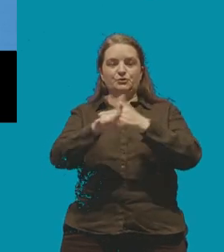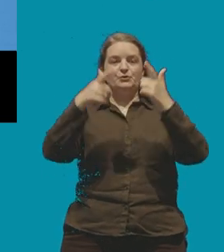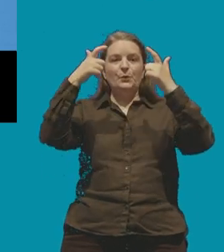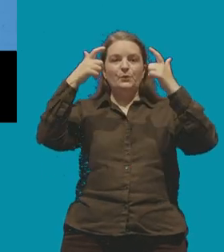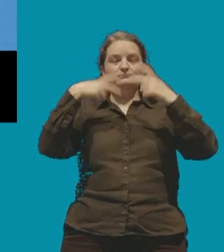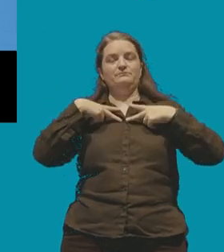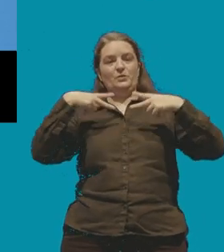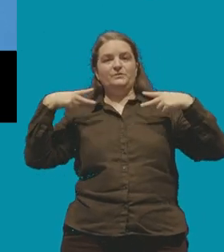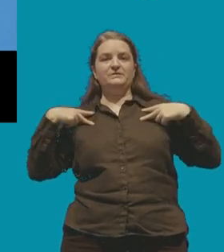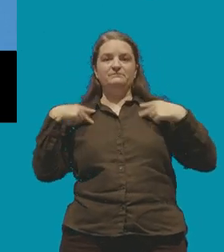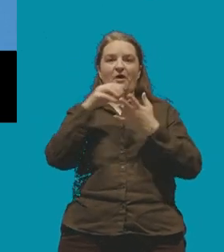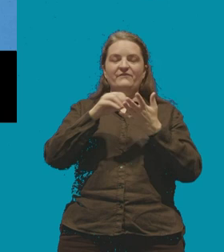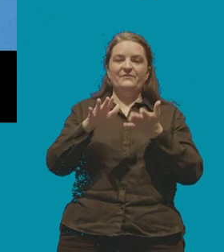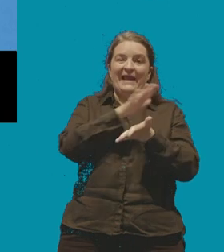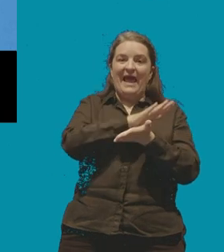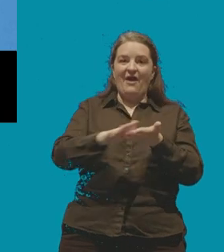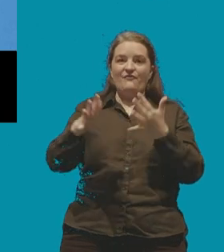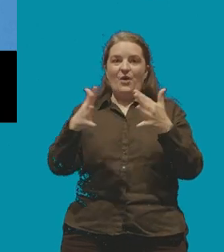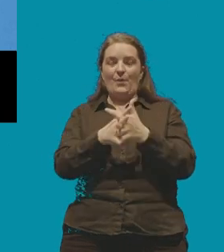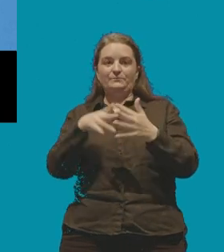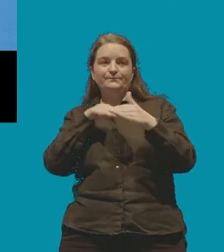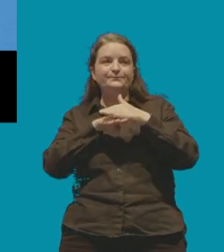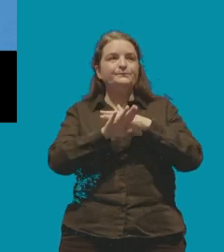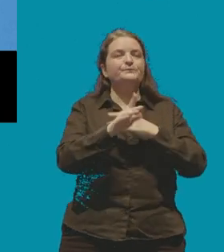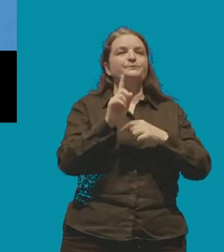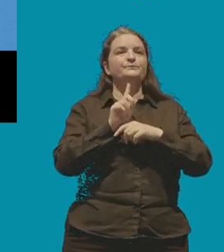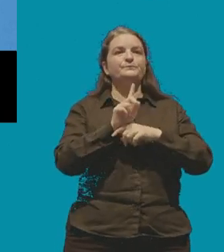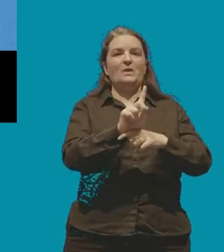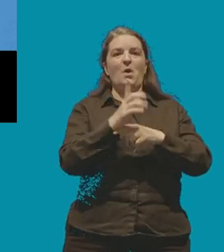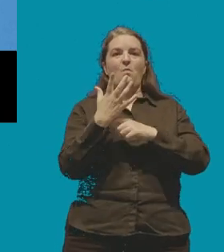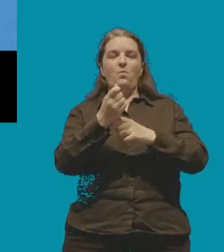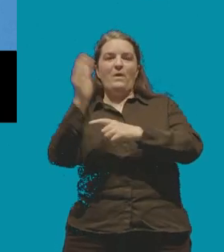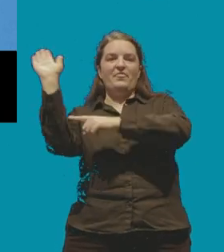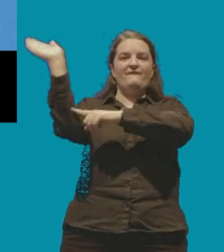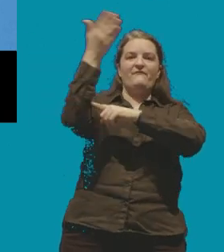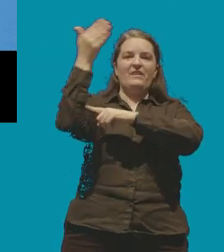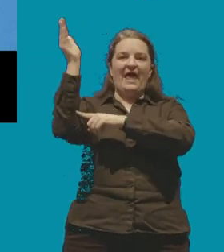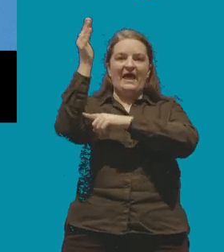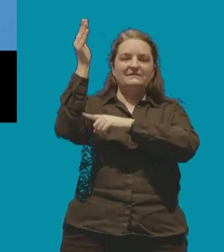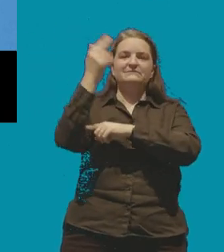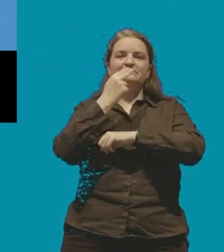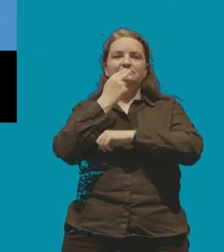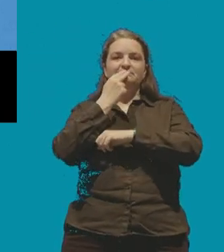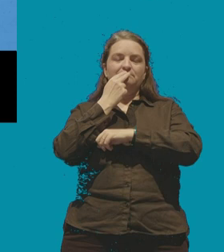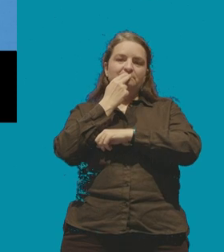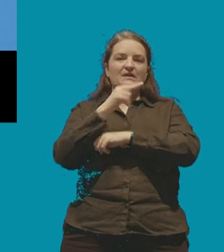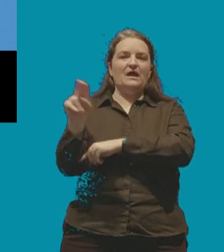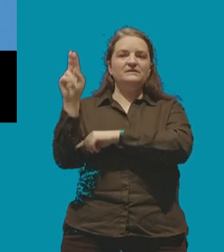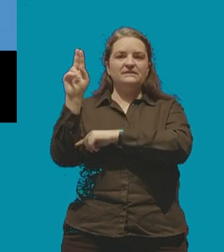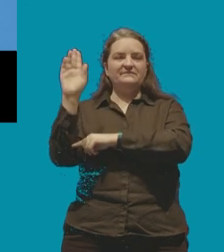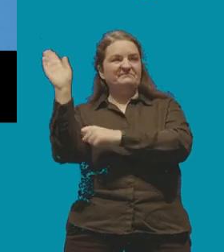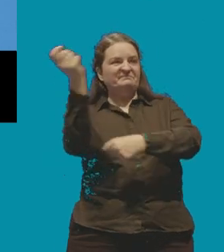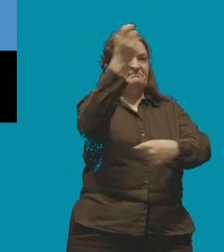Harrow armed with a combat knife handcuffs a confederate flag and a Nazi flag he held